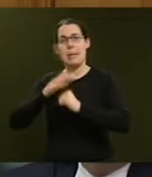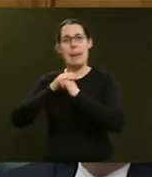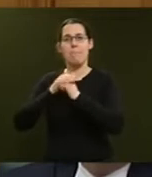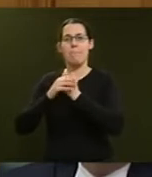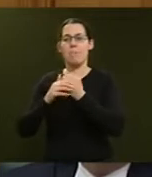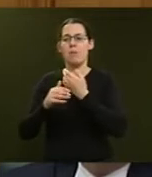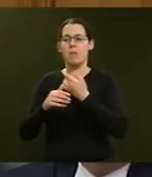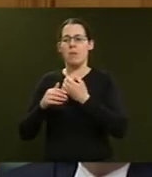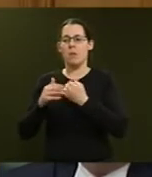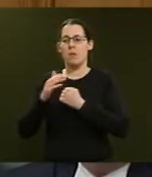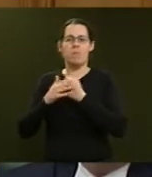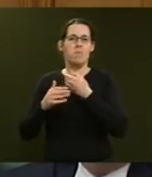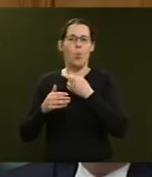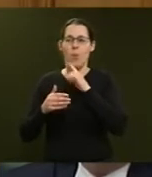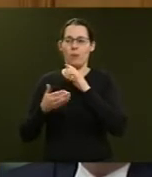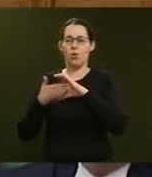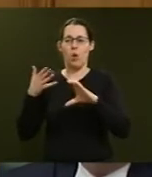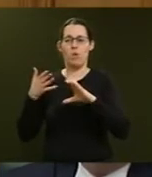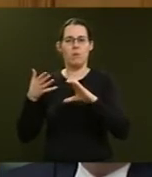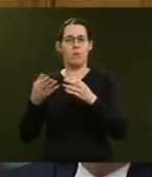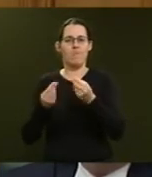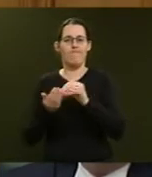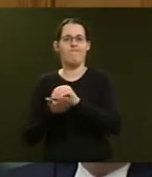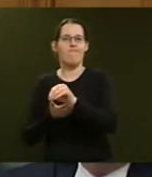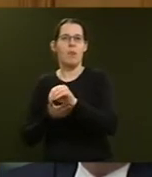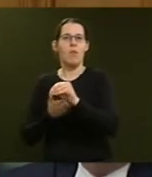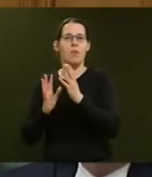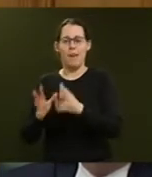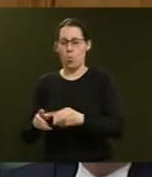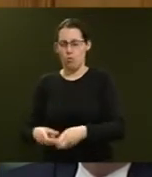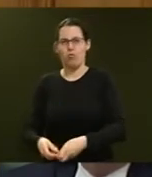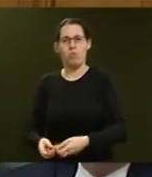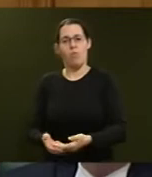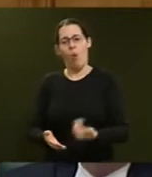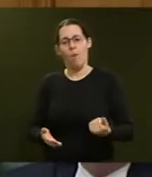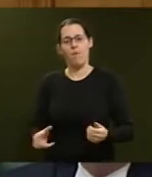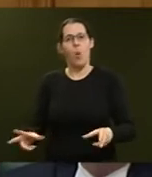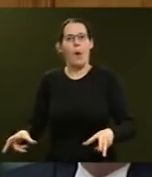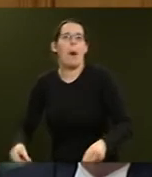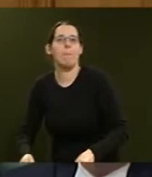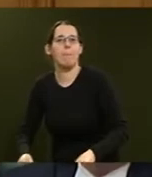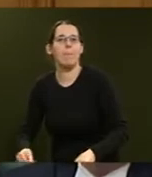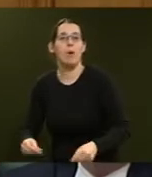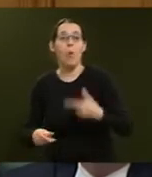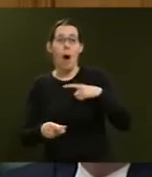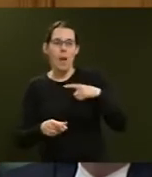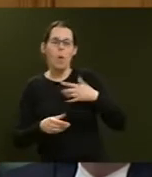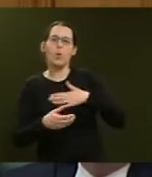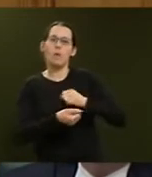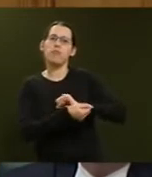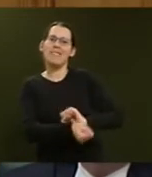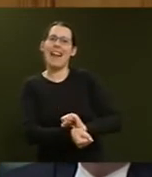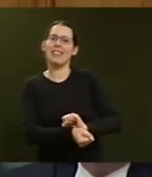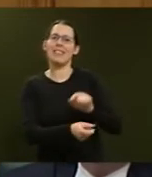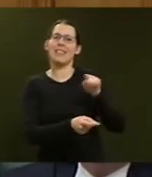This move has been done to protect consumers from the behaviour of wheel-clampers who have gone